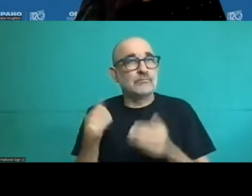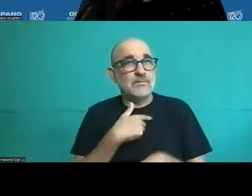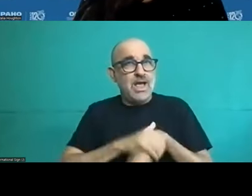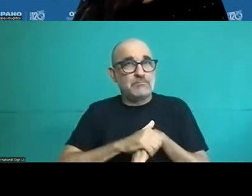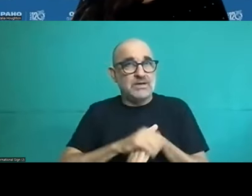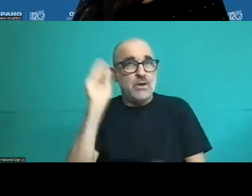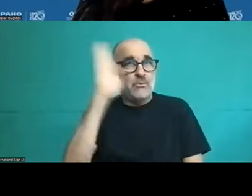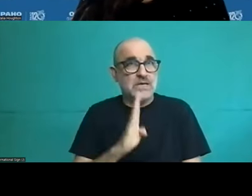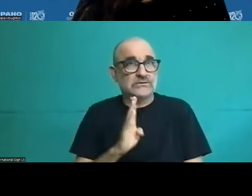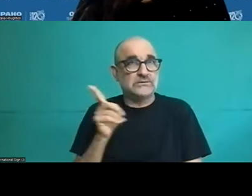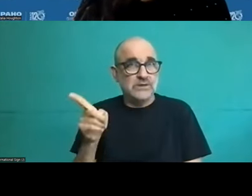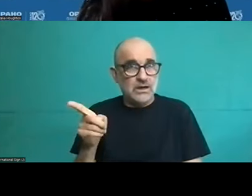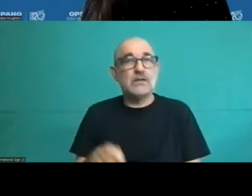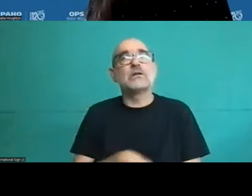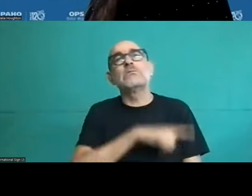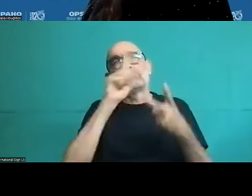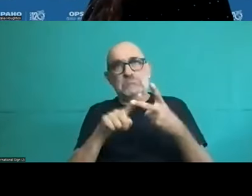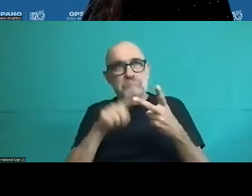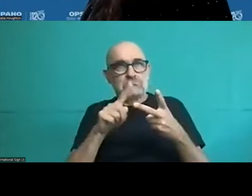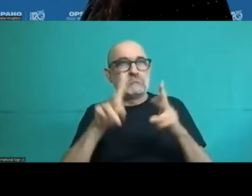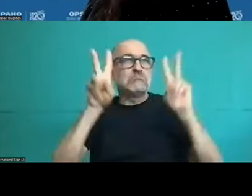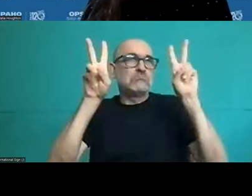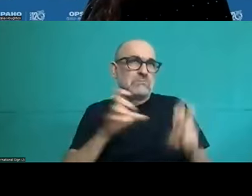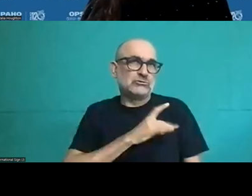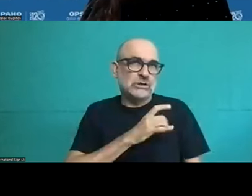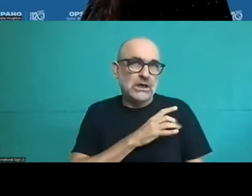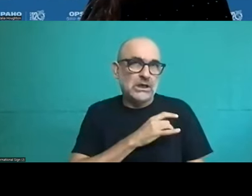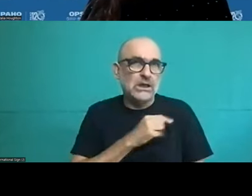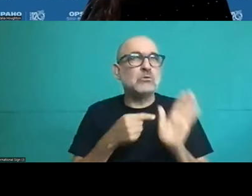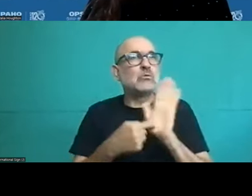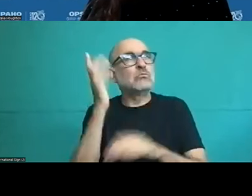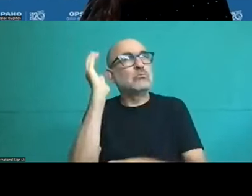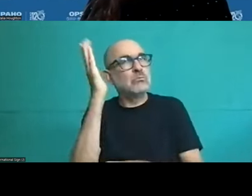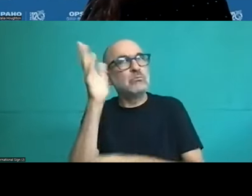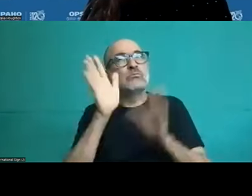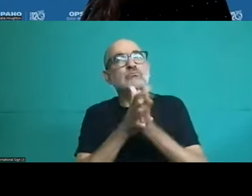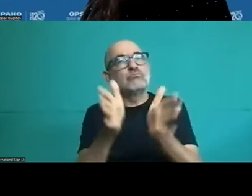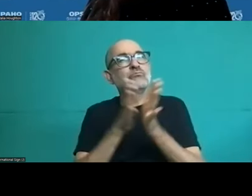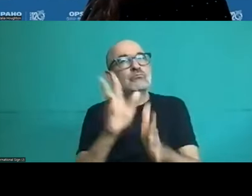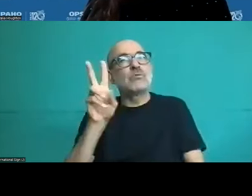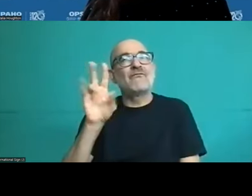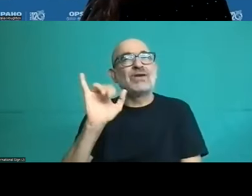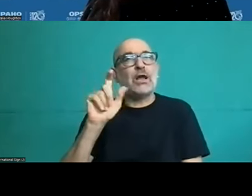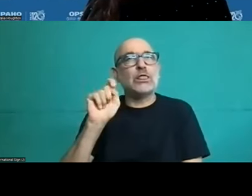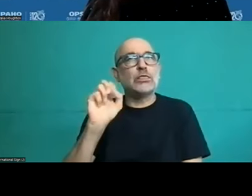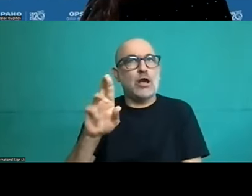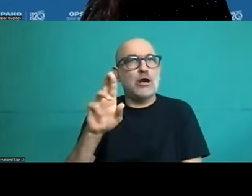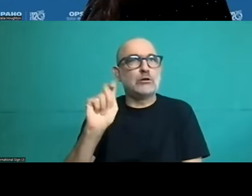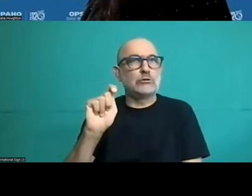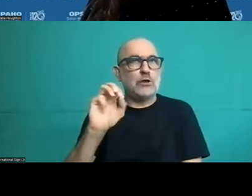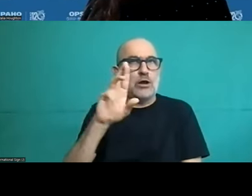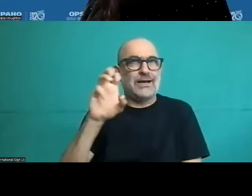that a pending issue for the region from the viewpoint of Argentina is the use